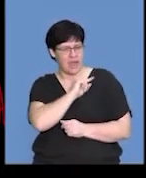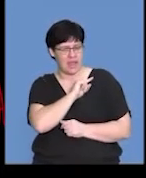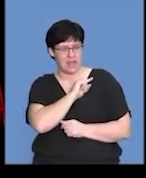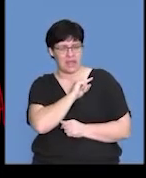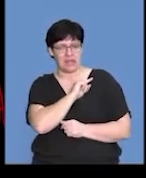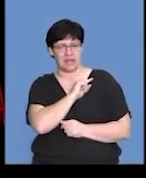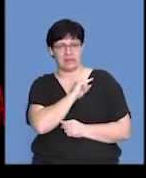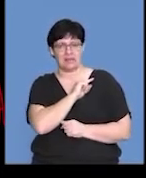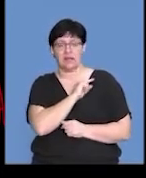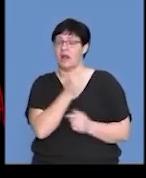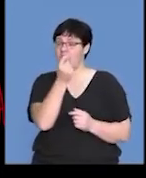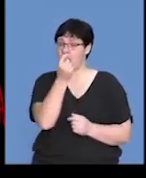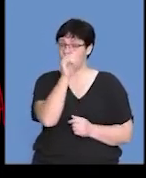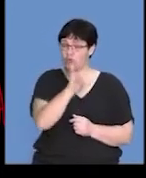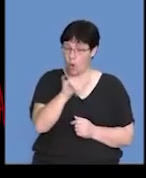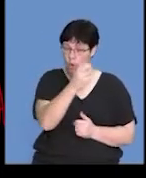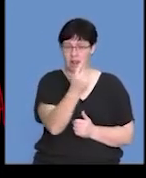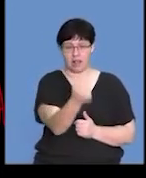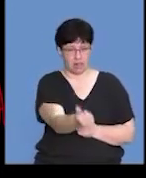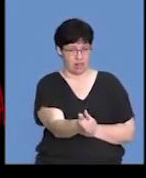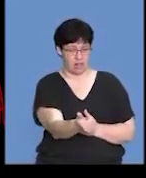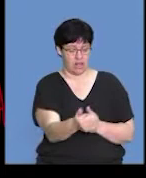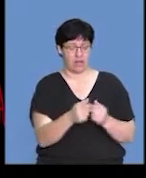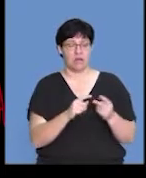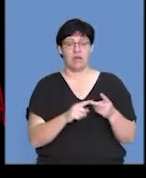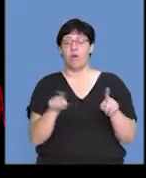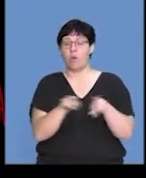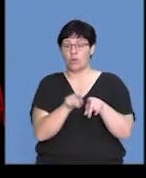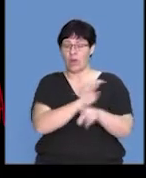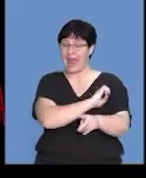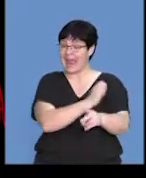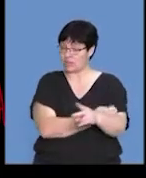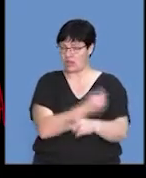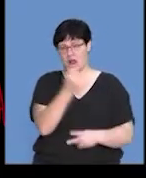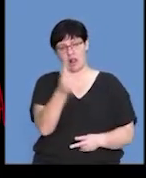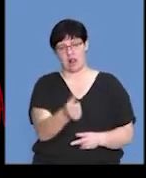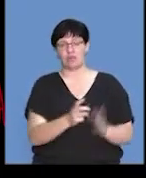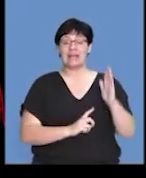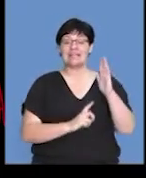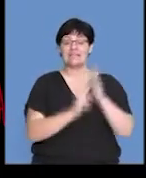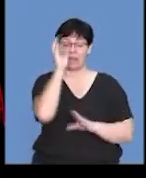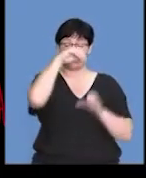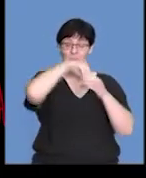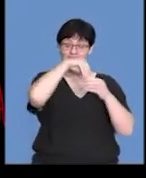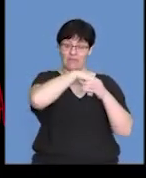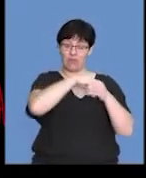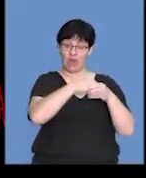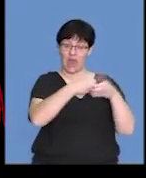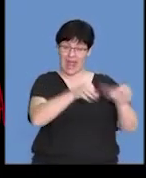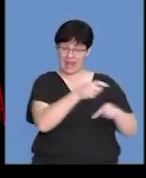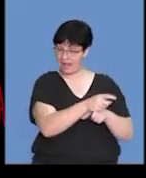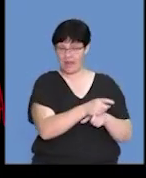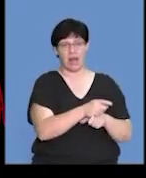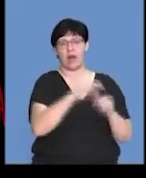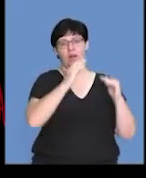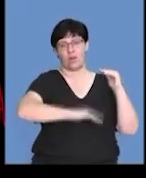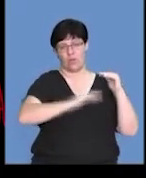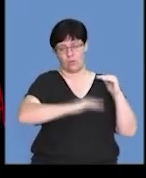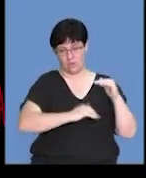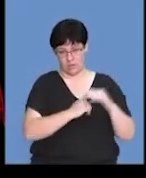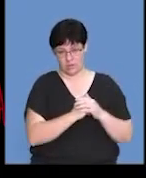would be that there's very little yolk, it's also very little energy, so the development within the egg is significantly